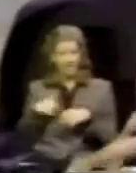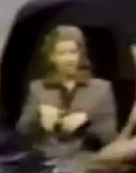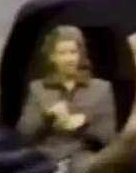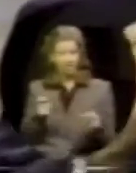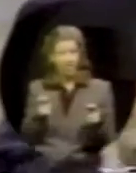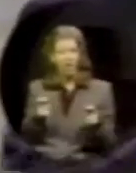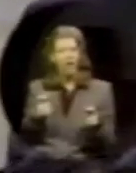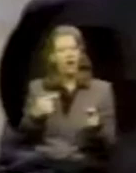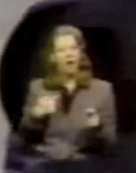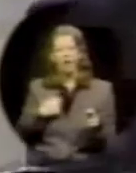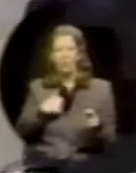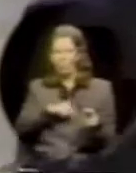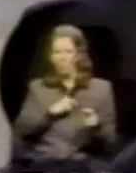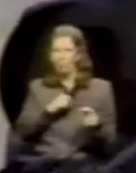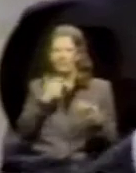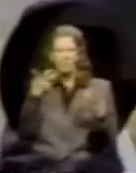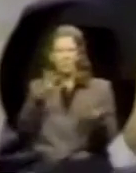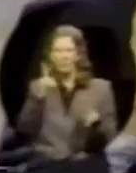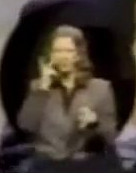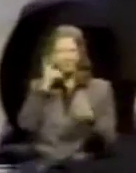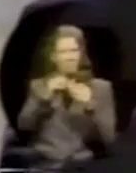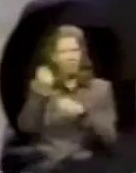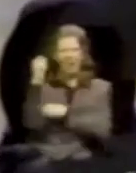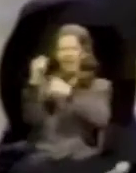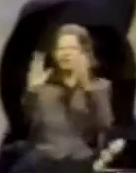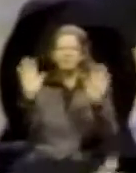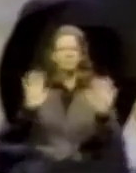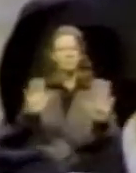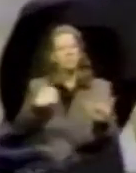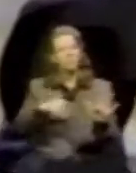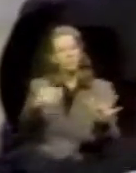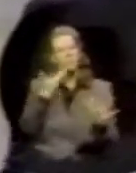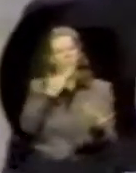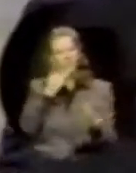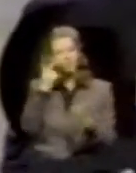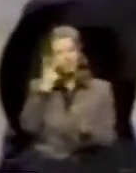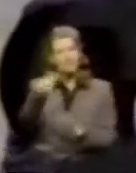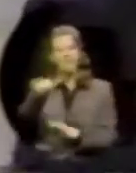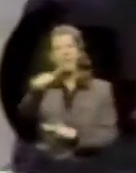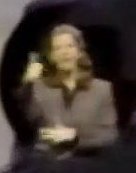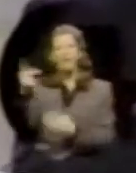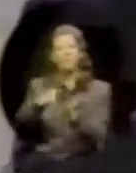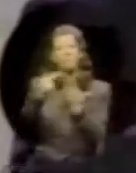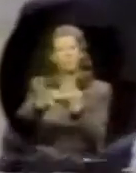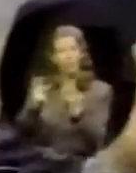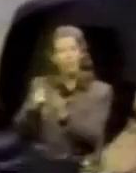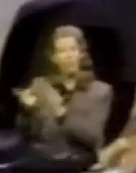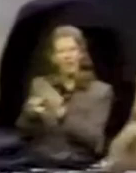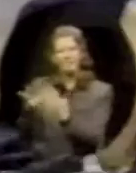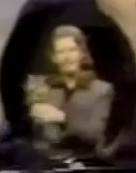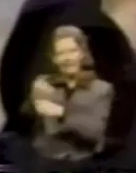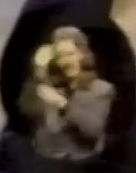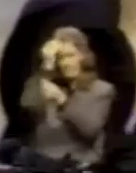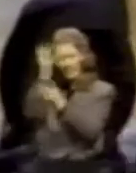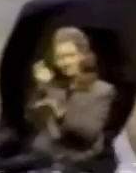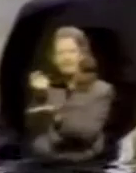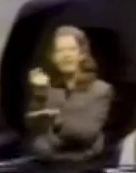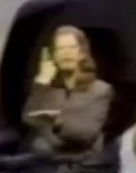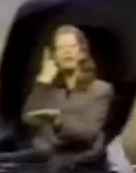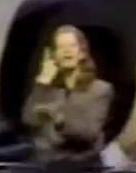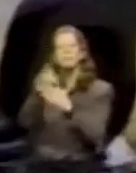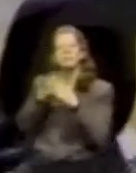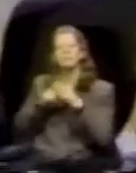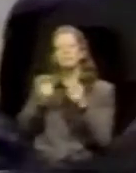would not want to see more unrest. We would prefer to see the other programs get a message, begin to